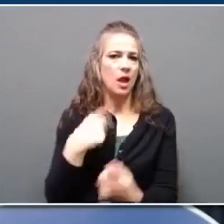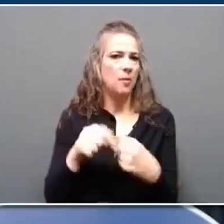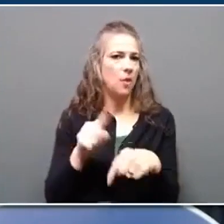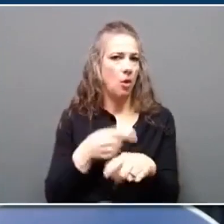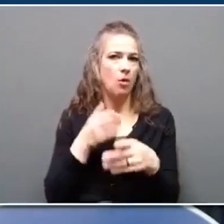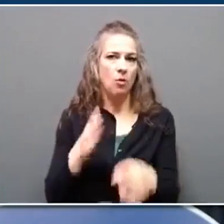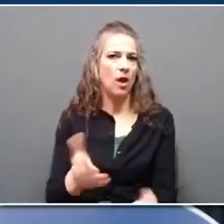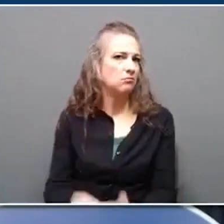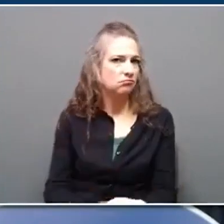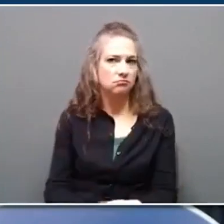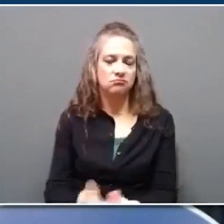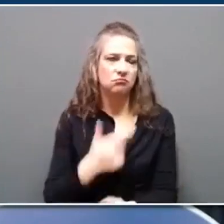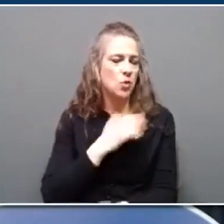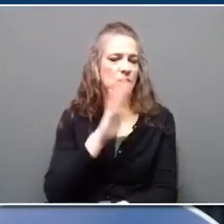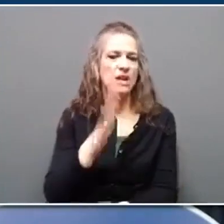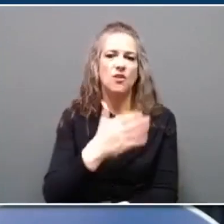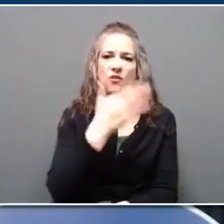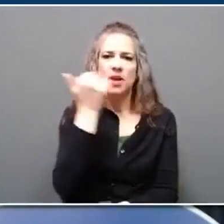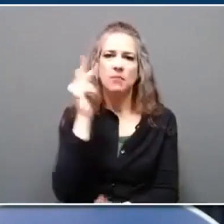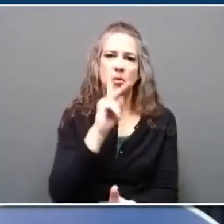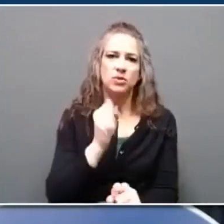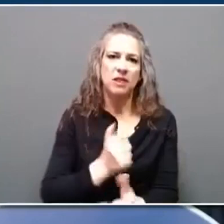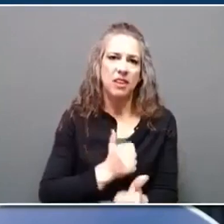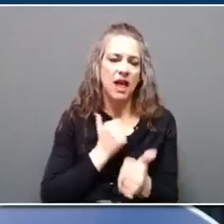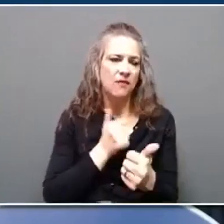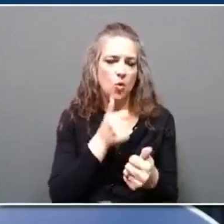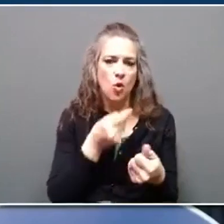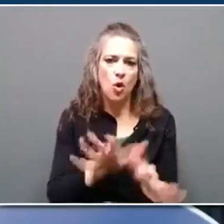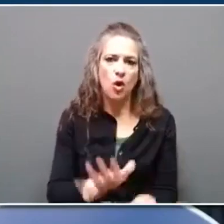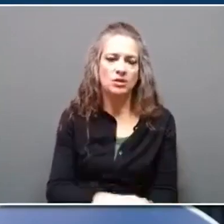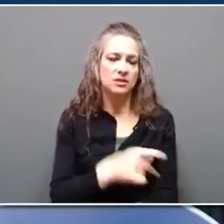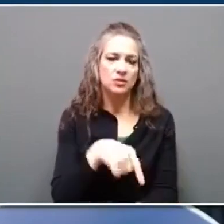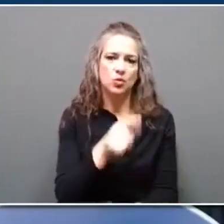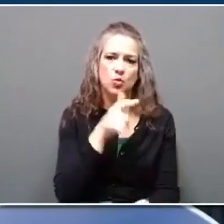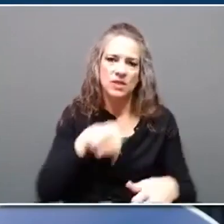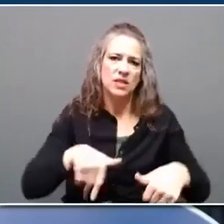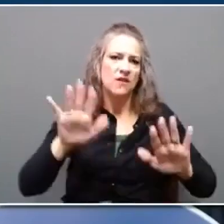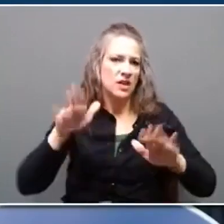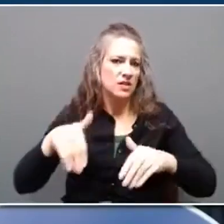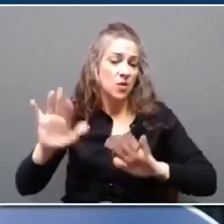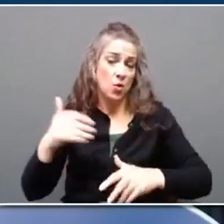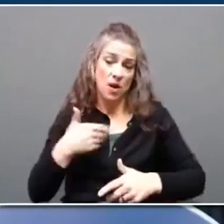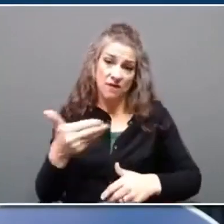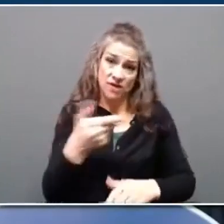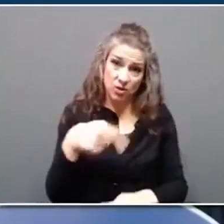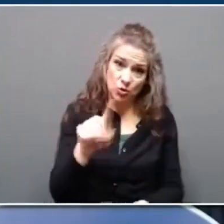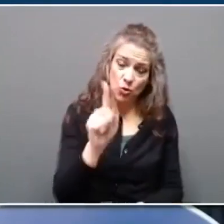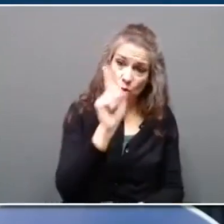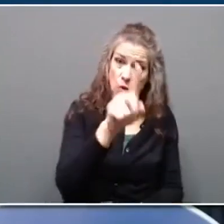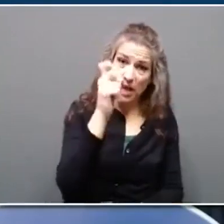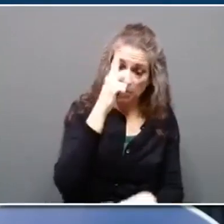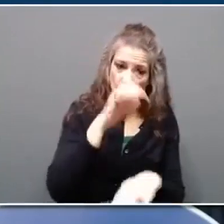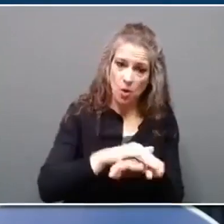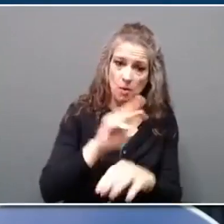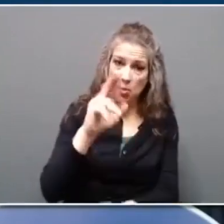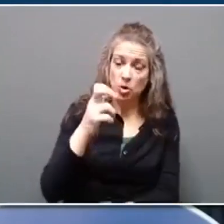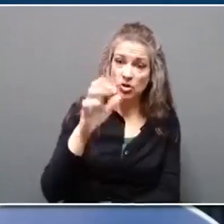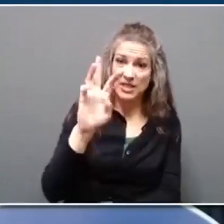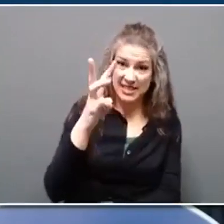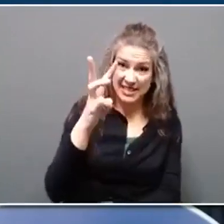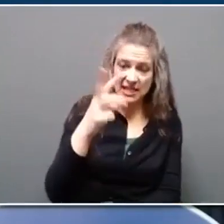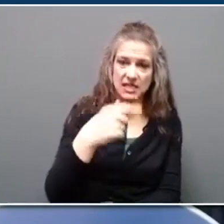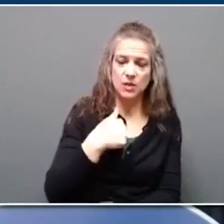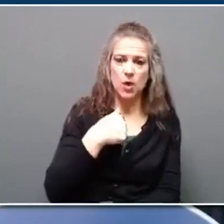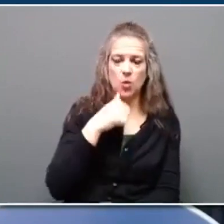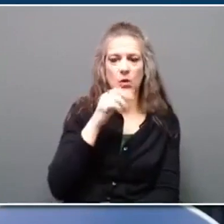forget the lives lost and the sacrifices that were made. So we want to invite you to the Capitol on March 6th, where we will commemorate this anniversary,